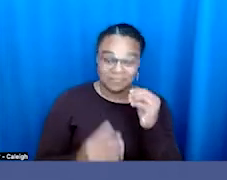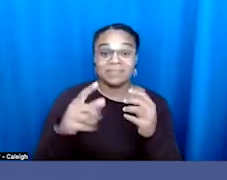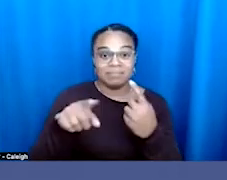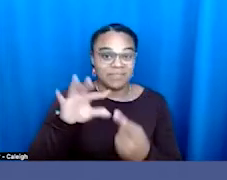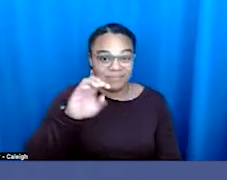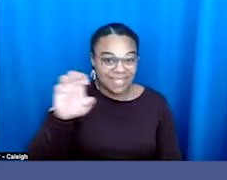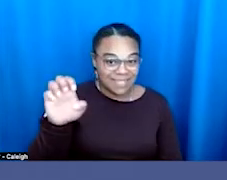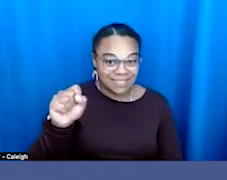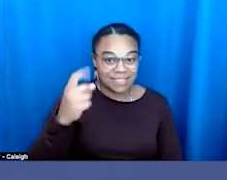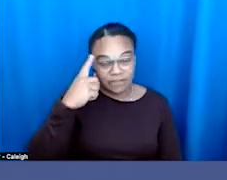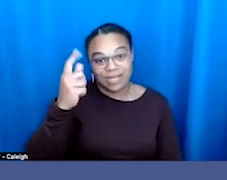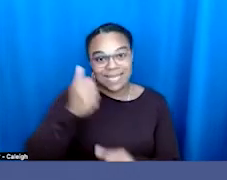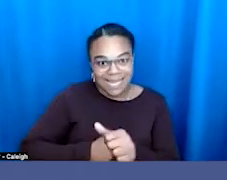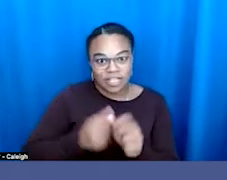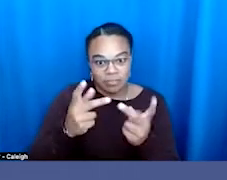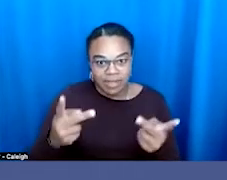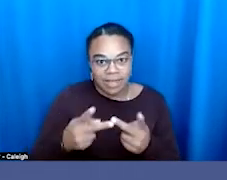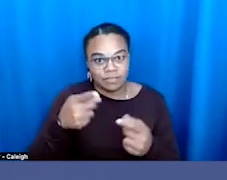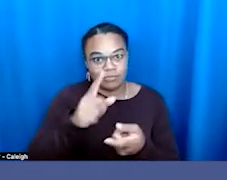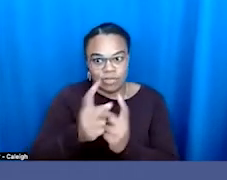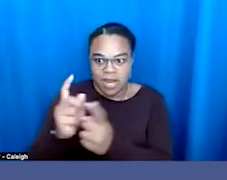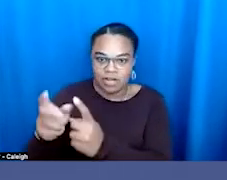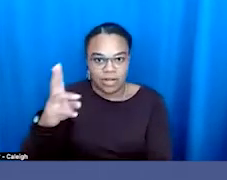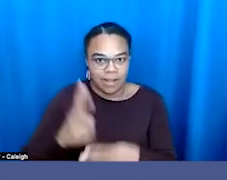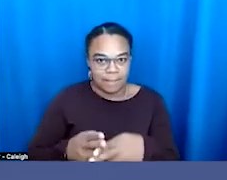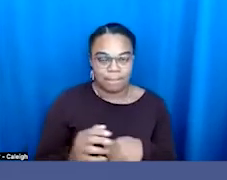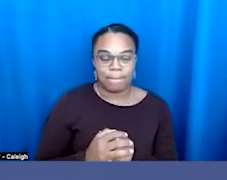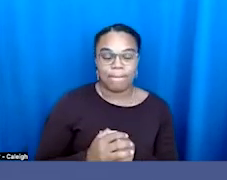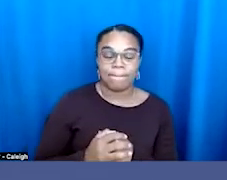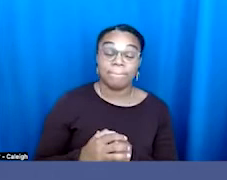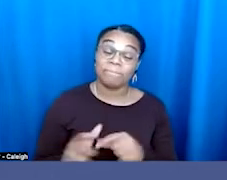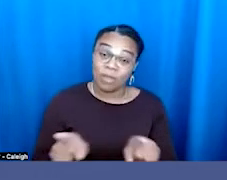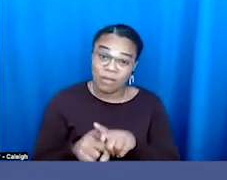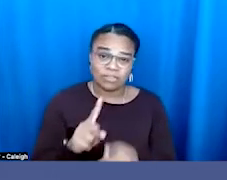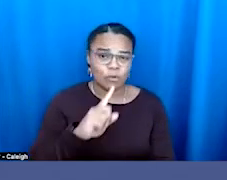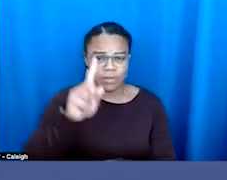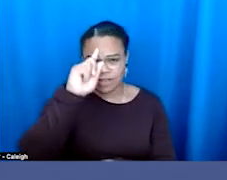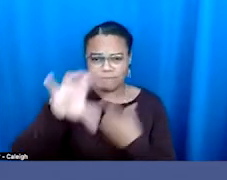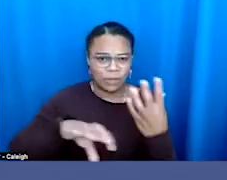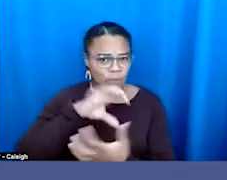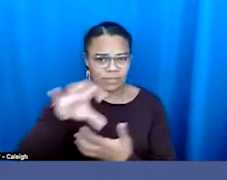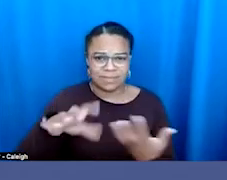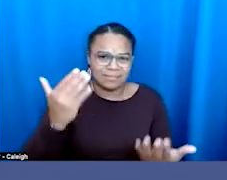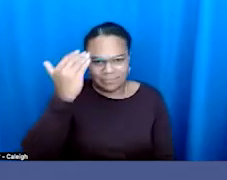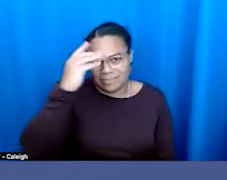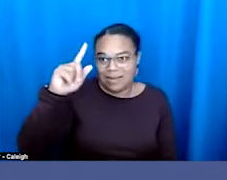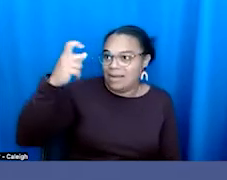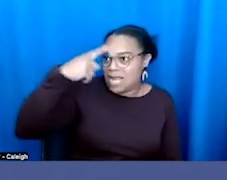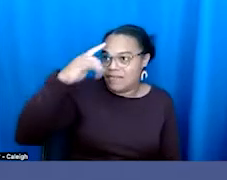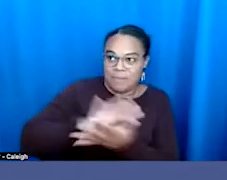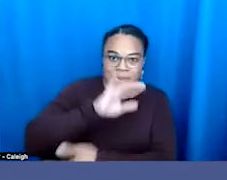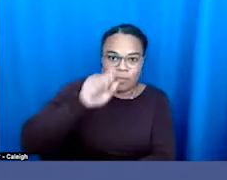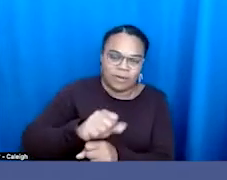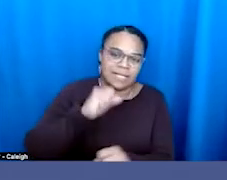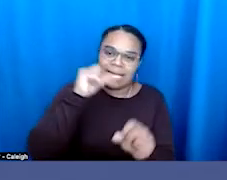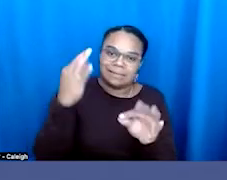for each institution you're updating your name with. It's also really confusing. You know, government paperwork is not known for being easy.